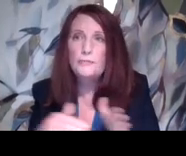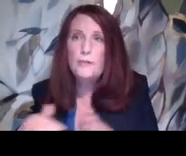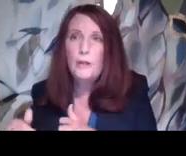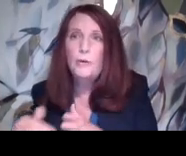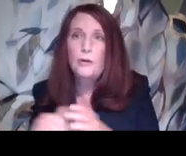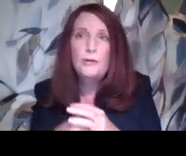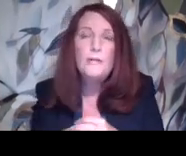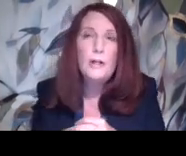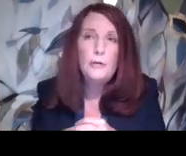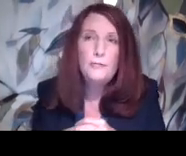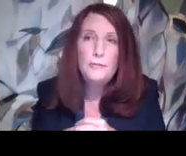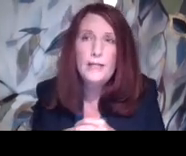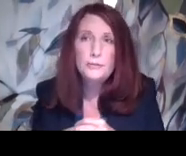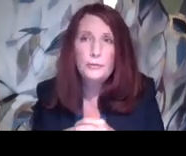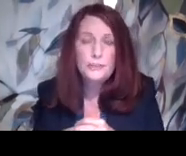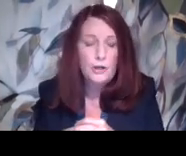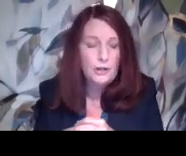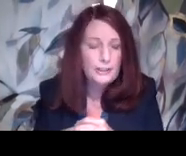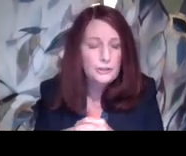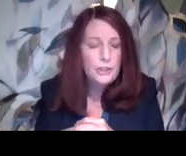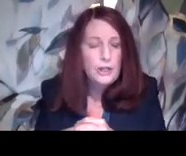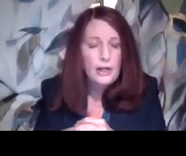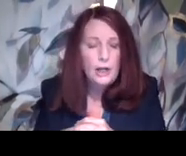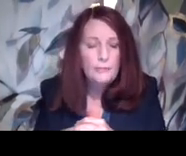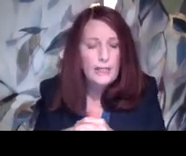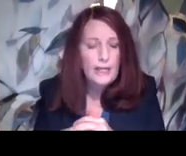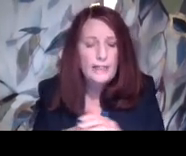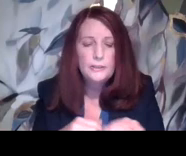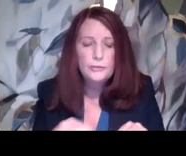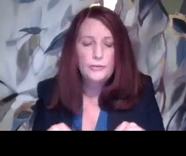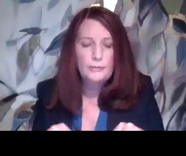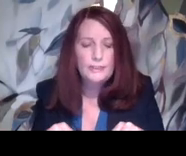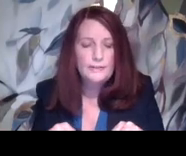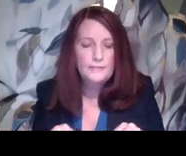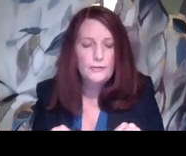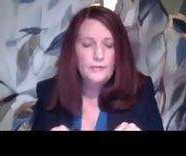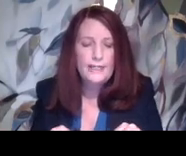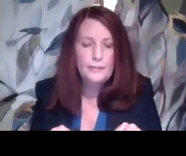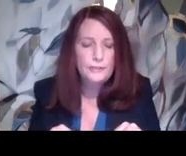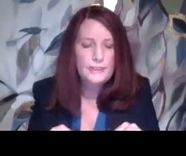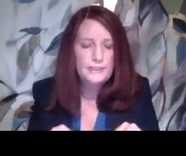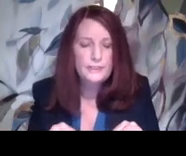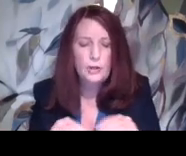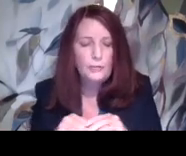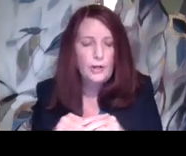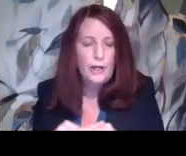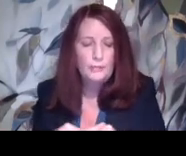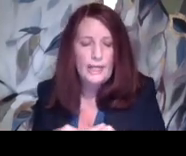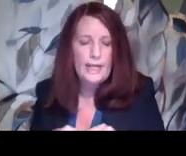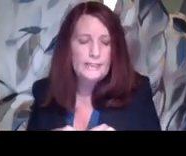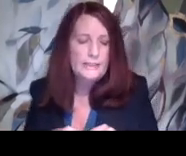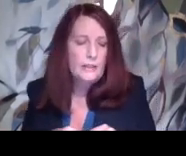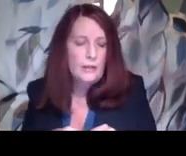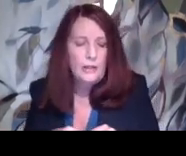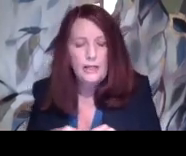these laws follow her, follow her from high school to college. Um, and any school that receives federal financial assistance, all, um,